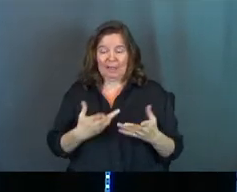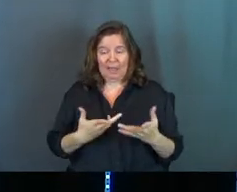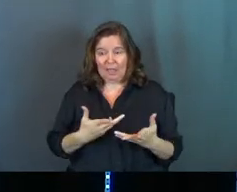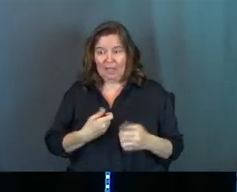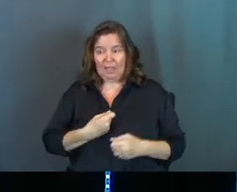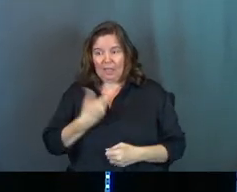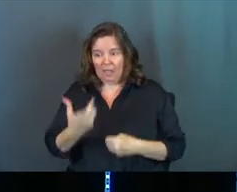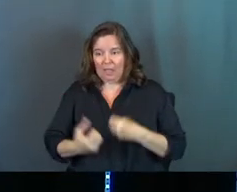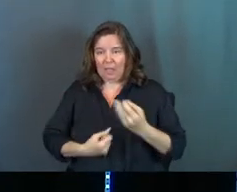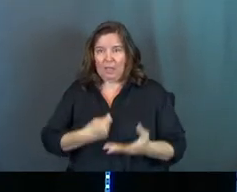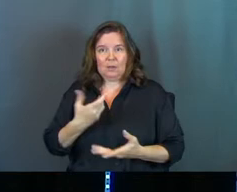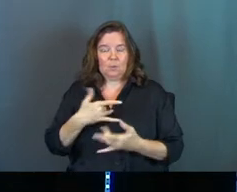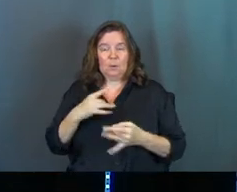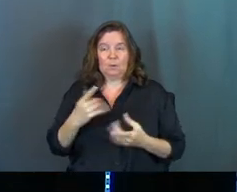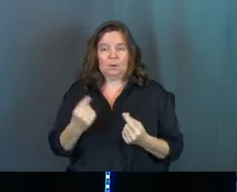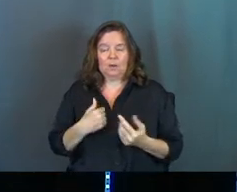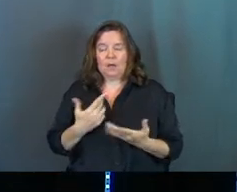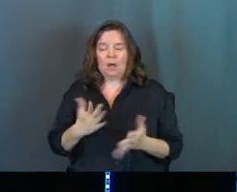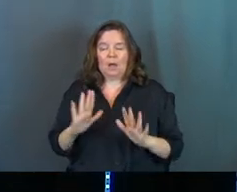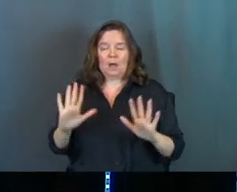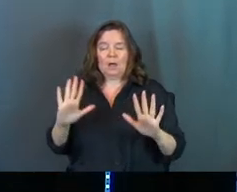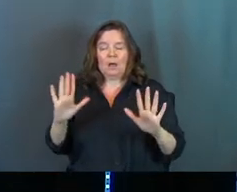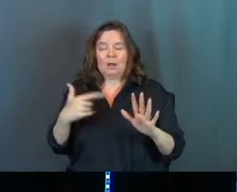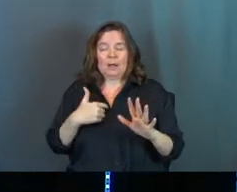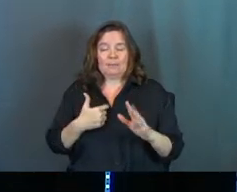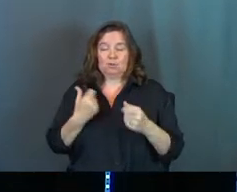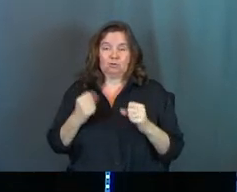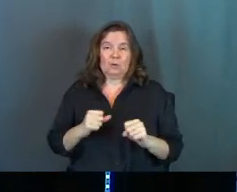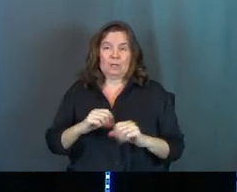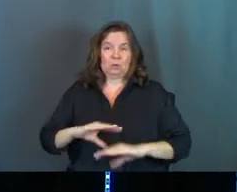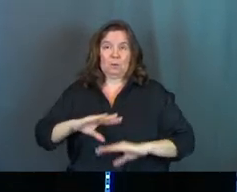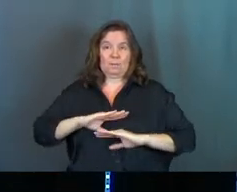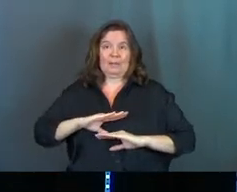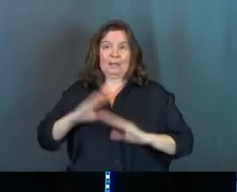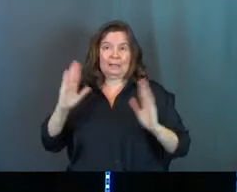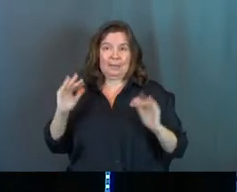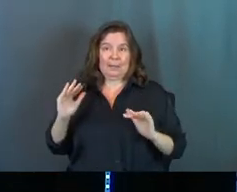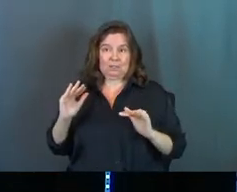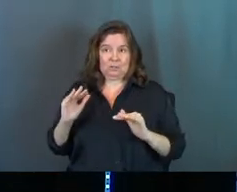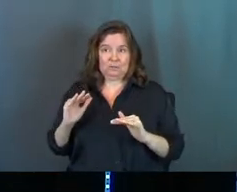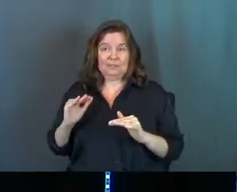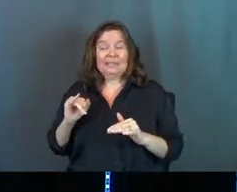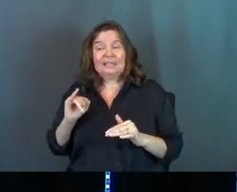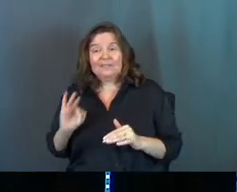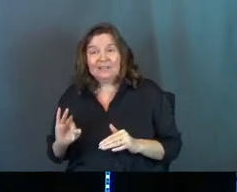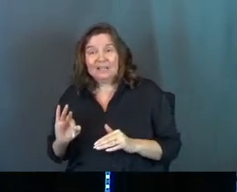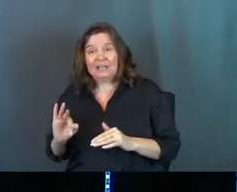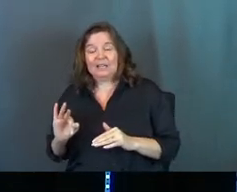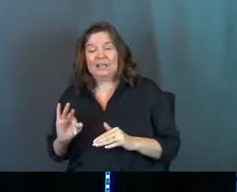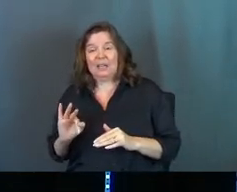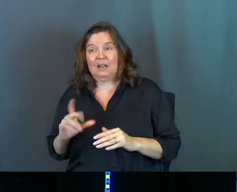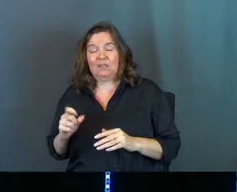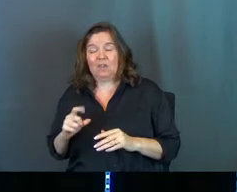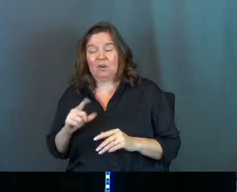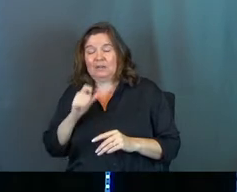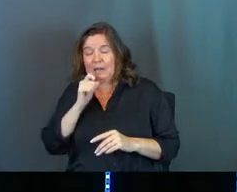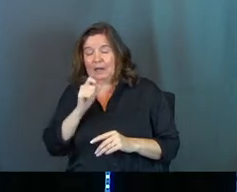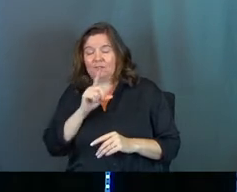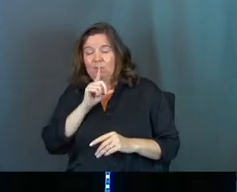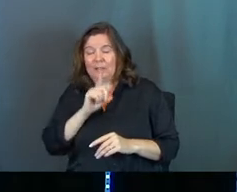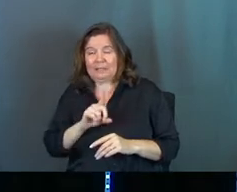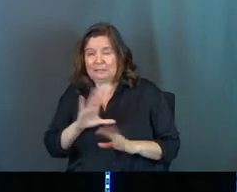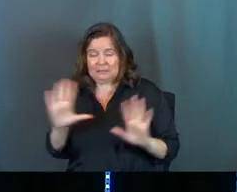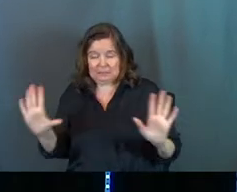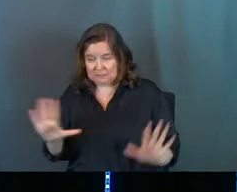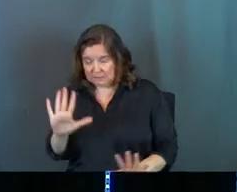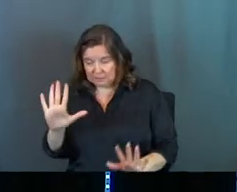them, if we don't like what they're doing. It's like, I just, I'm going to try to meet these expectations, even if they're so unrealistic,